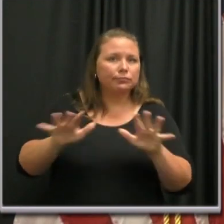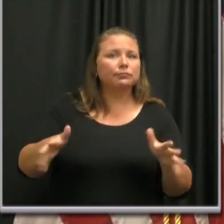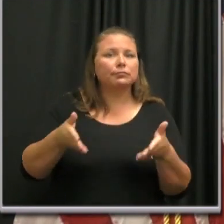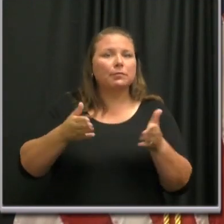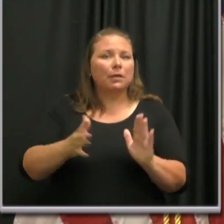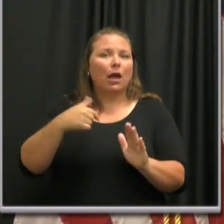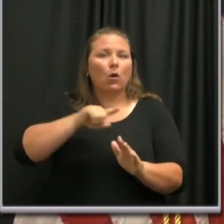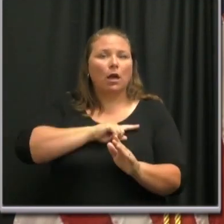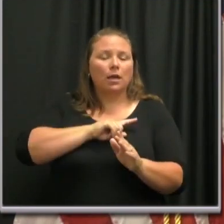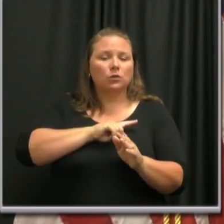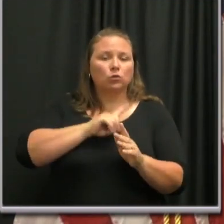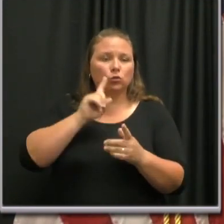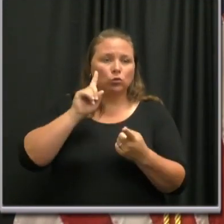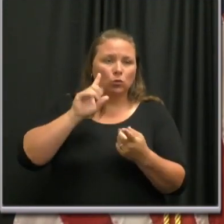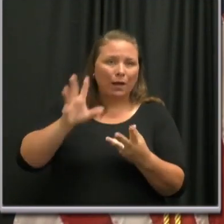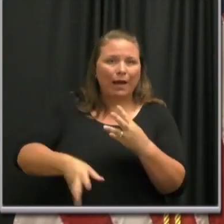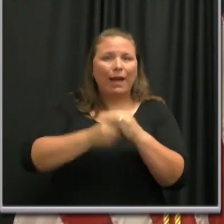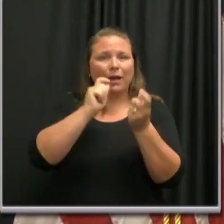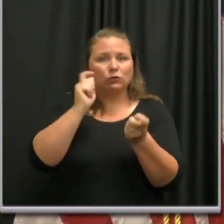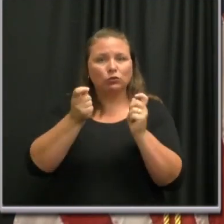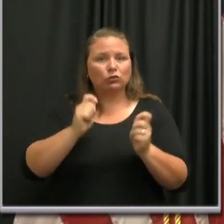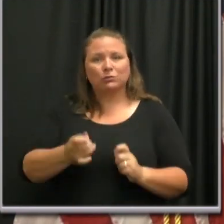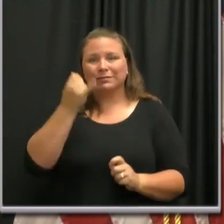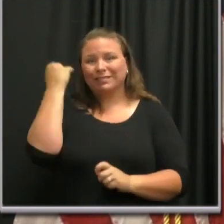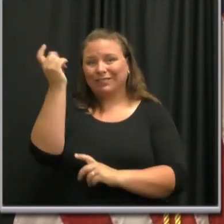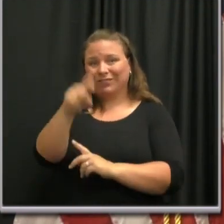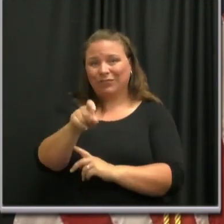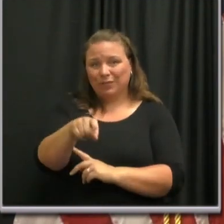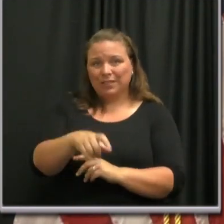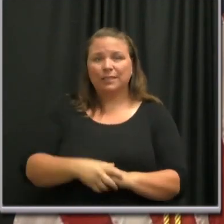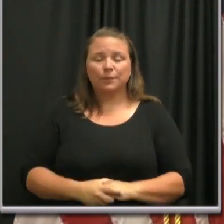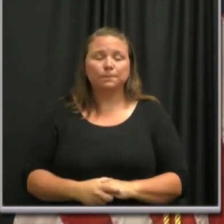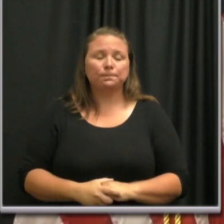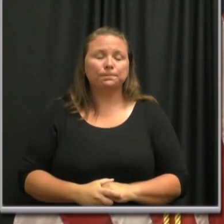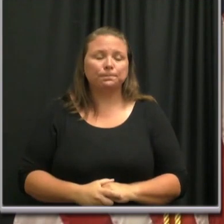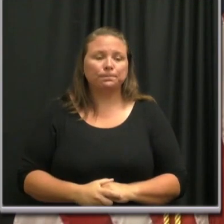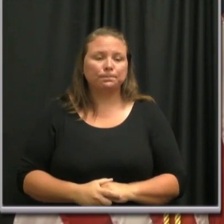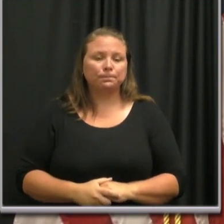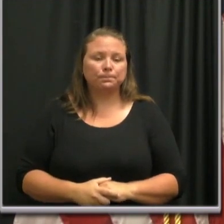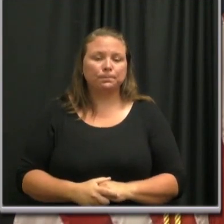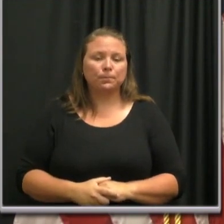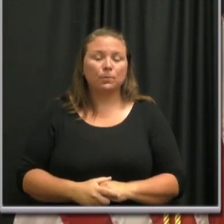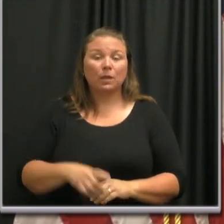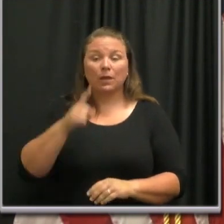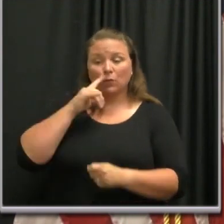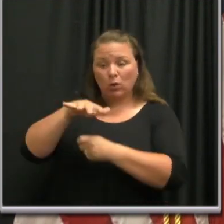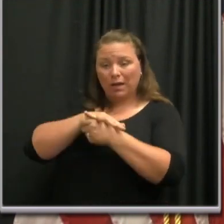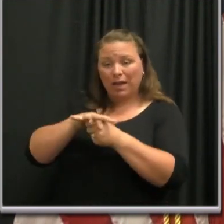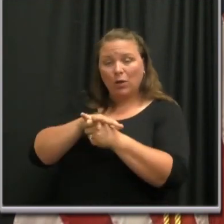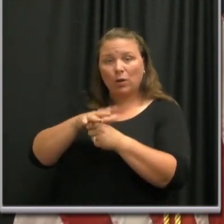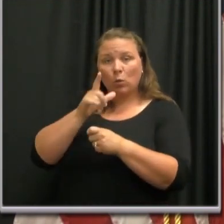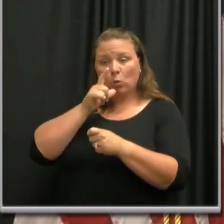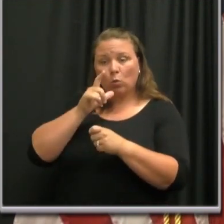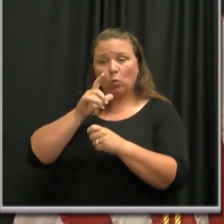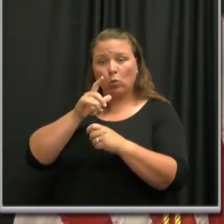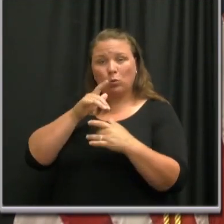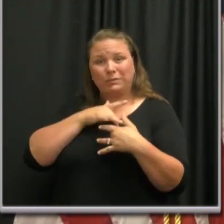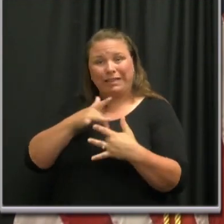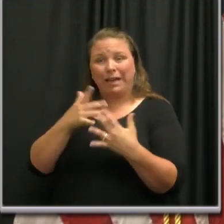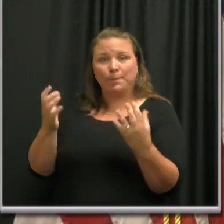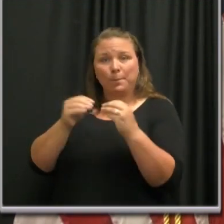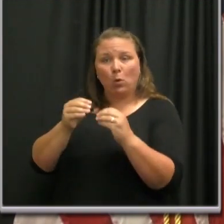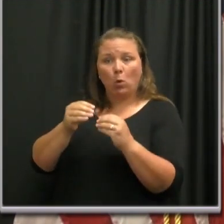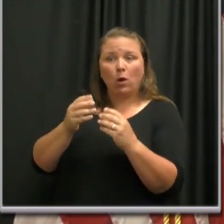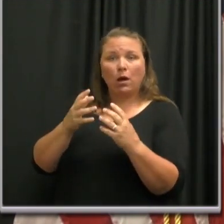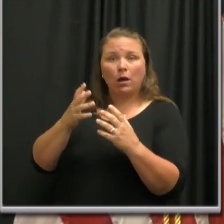to implement further changes as we further if we open further. For areas that currently have a high number of cases, we've